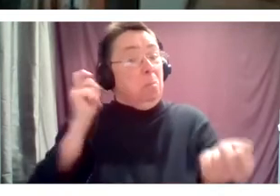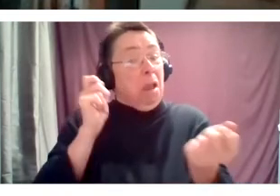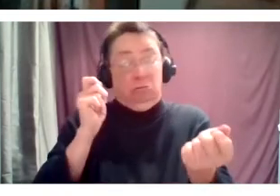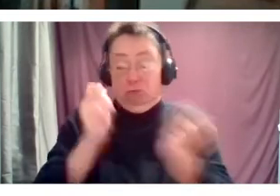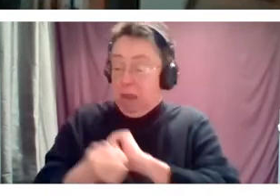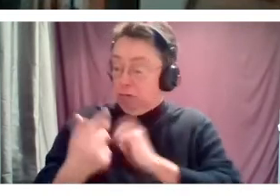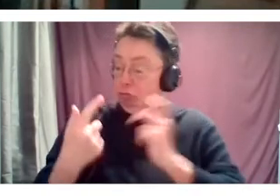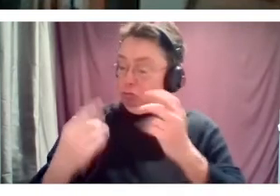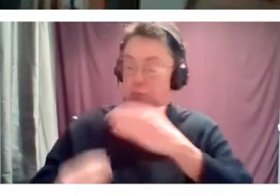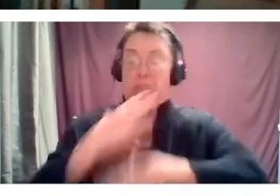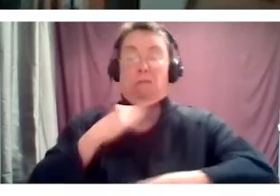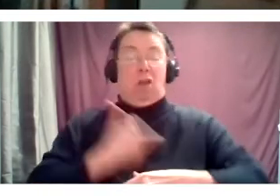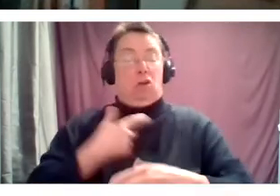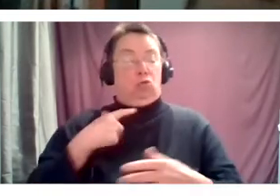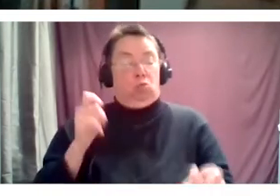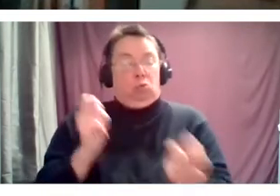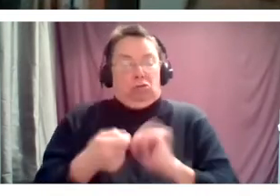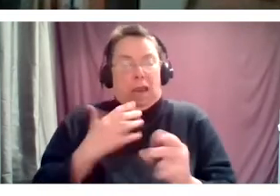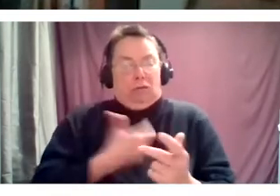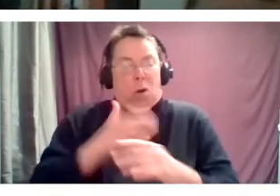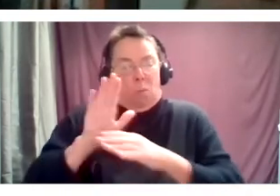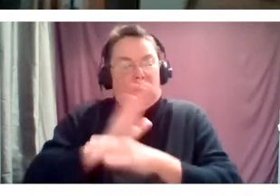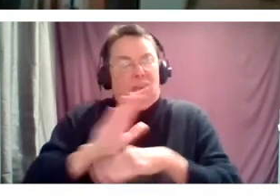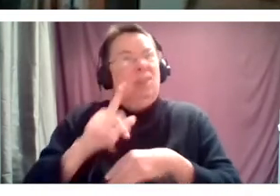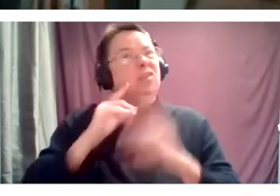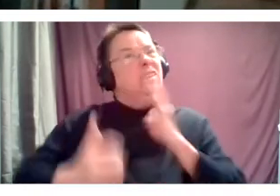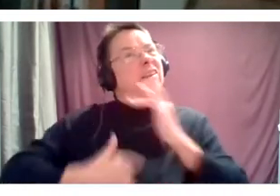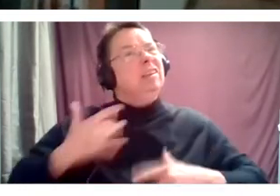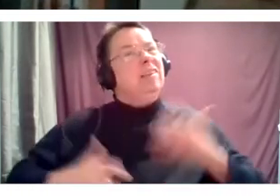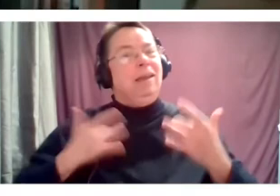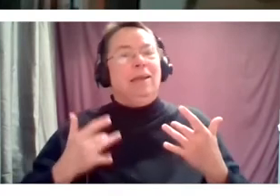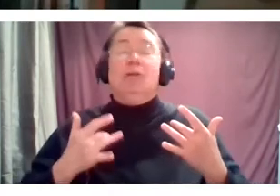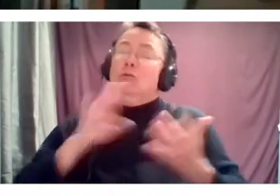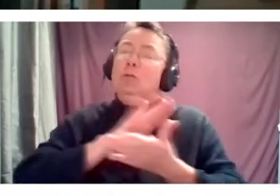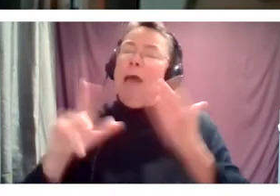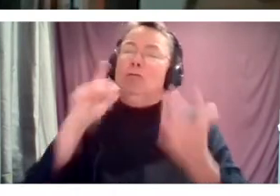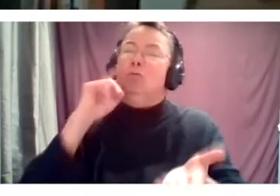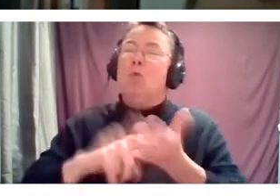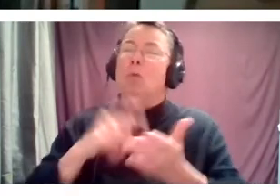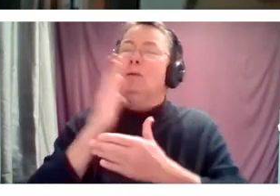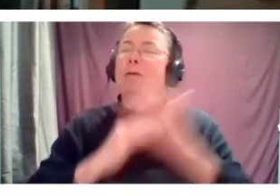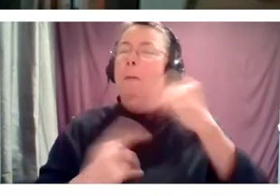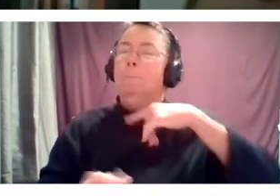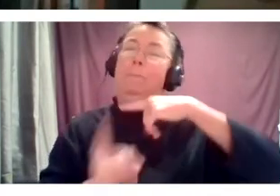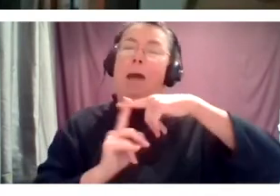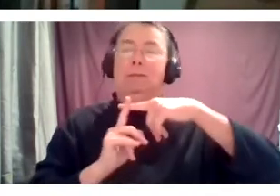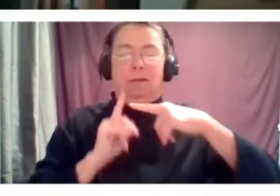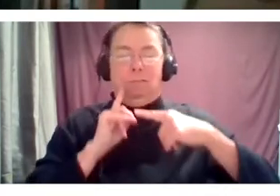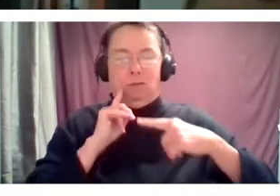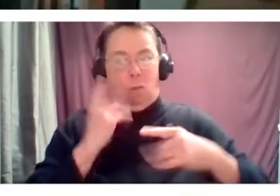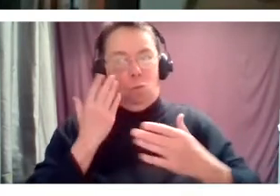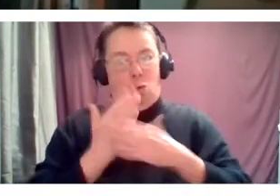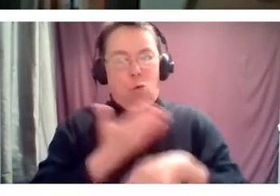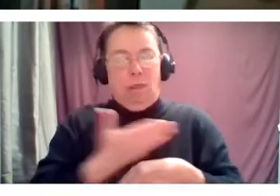And that's, it's nice to have some positive things come out of all this difficulty. You know, we have a pretty